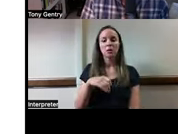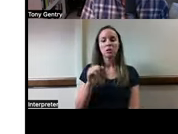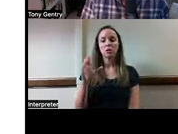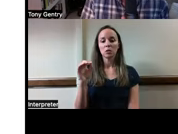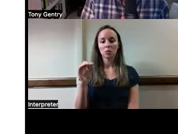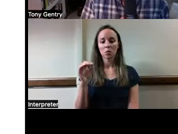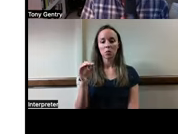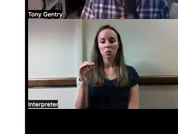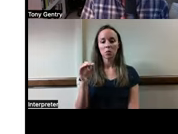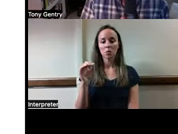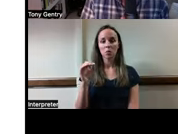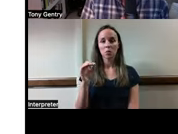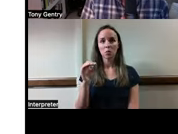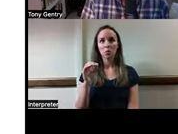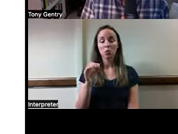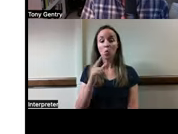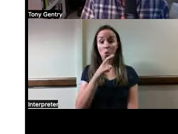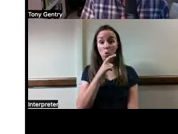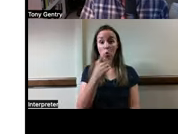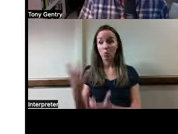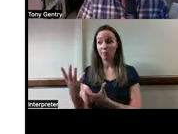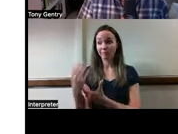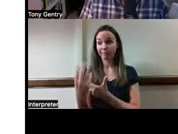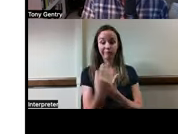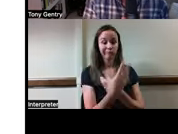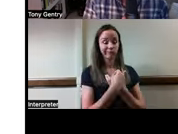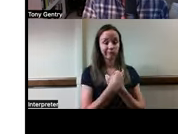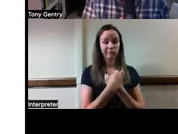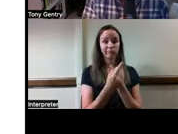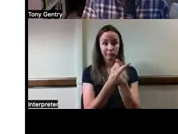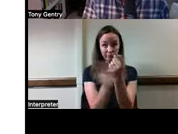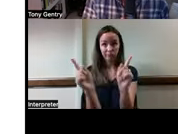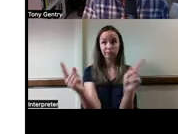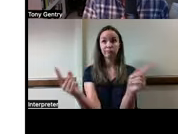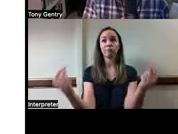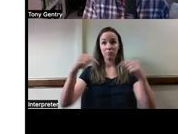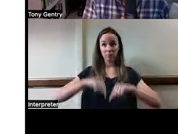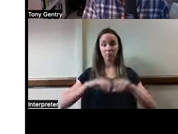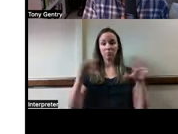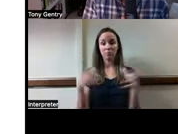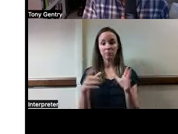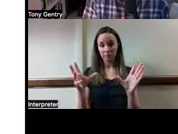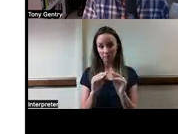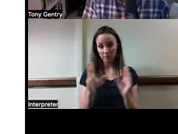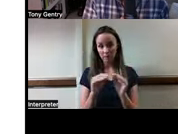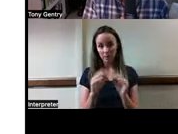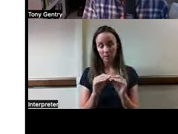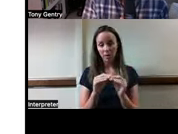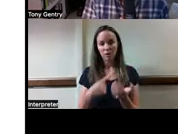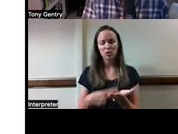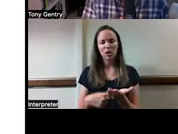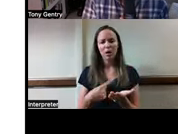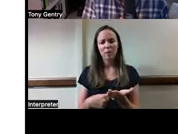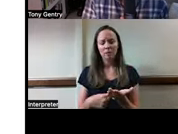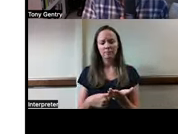you would want to coordinate with all of these people an opportunity to get together and discuss this